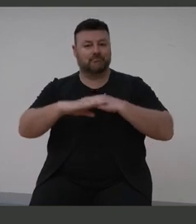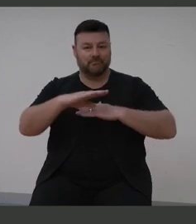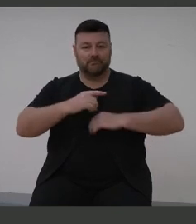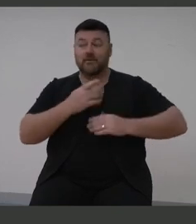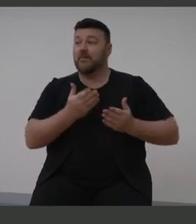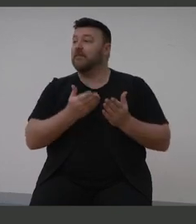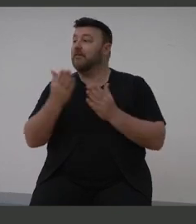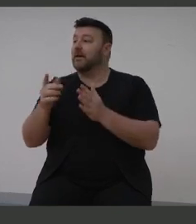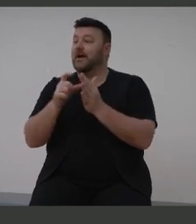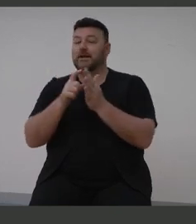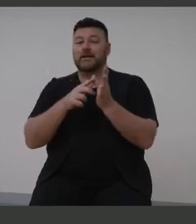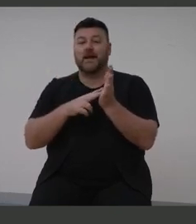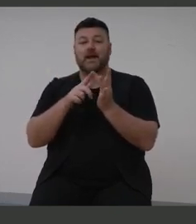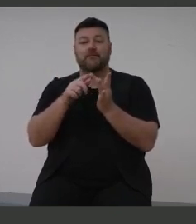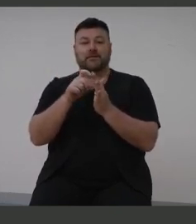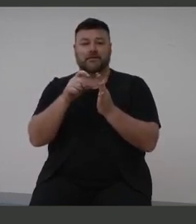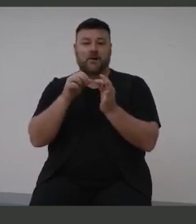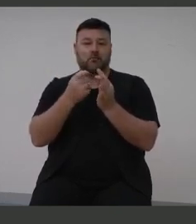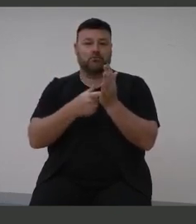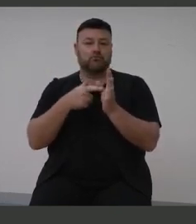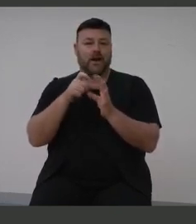of hearing care for all. Thank you, Zach.